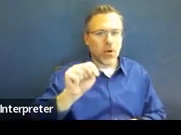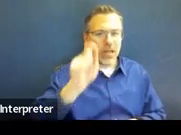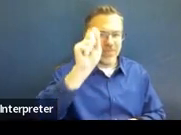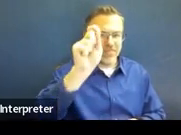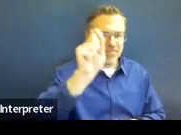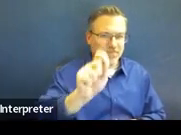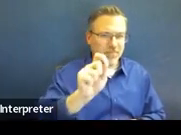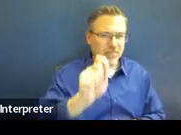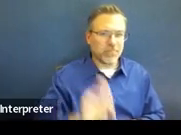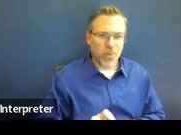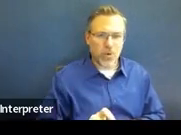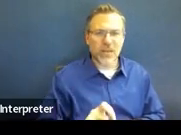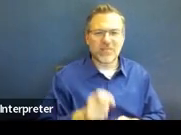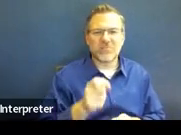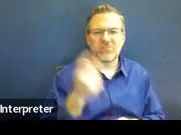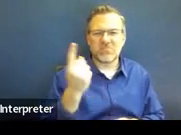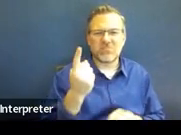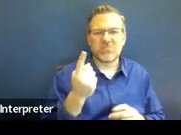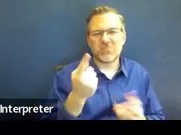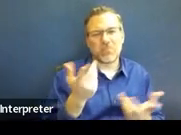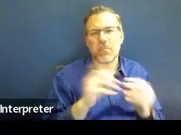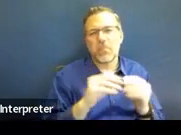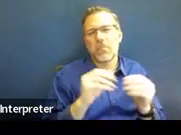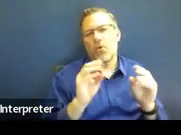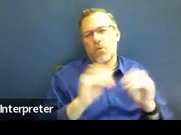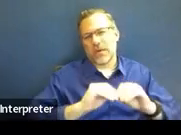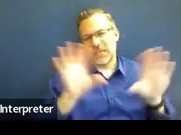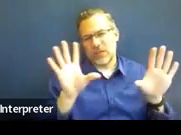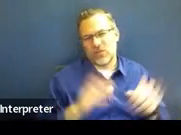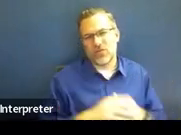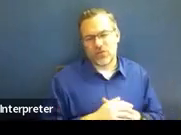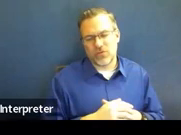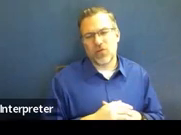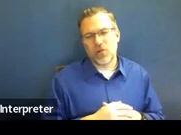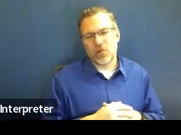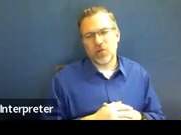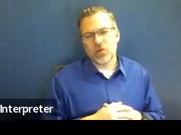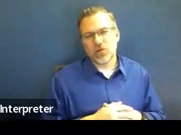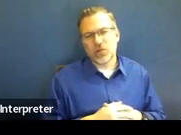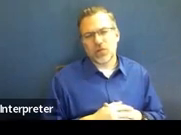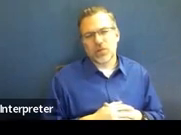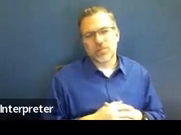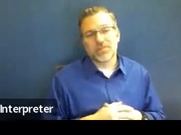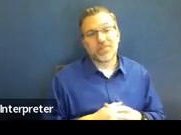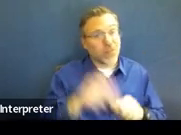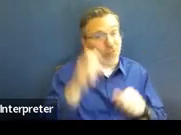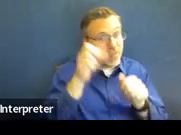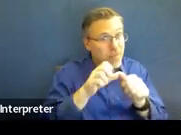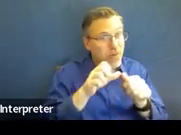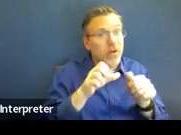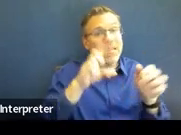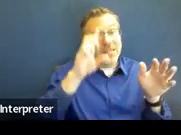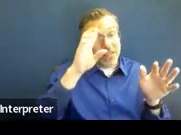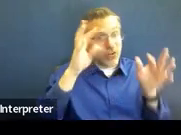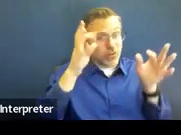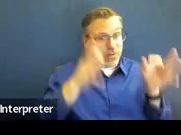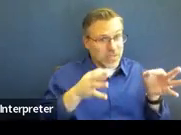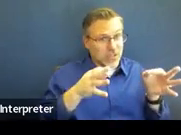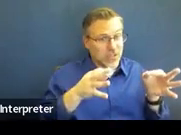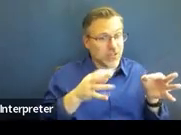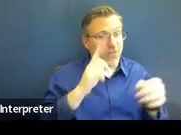each point and determination that was made during the meeting. And just remembering that the determinations at the IEP meeting